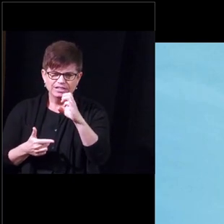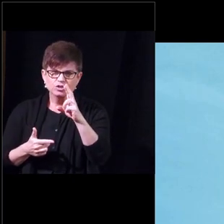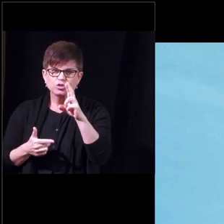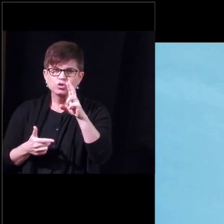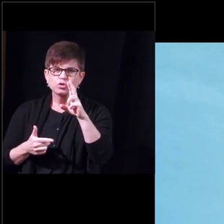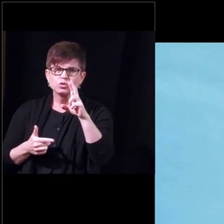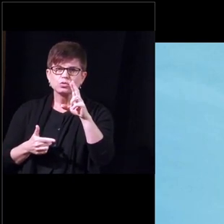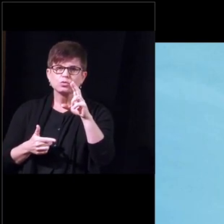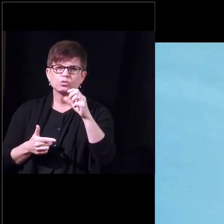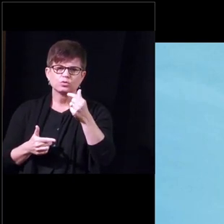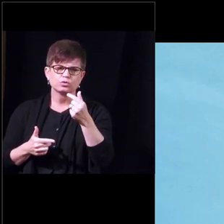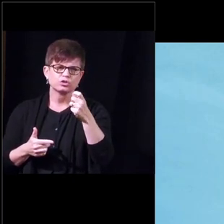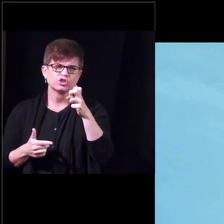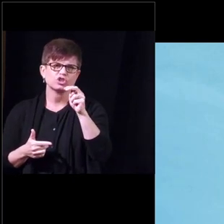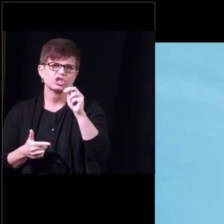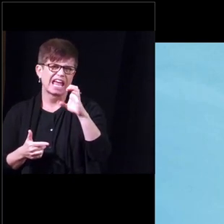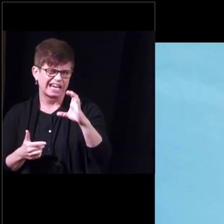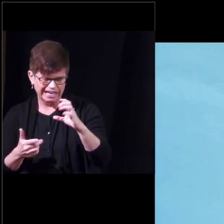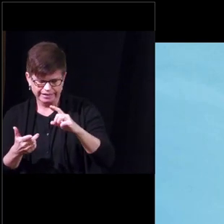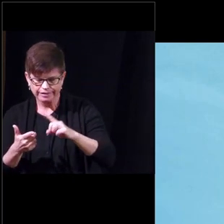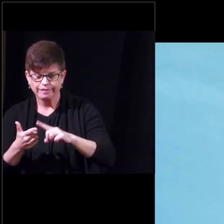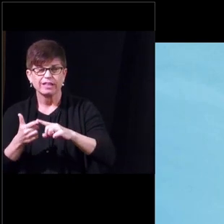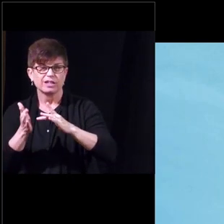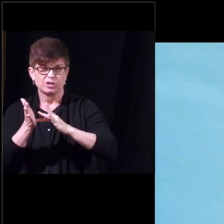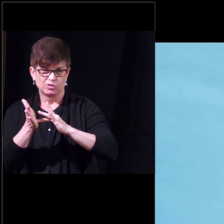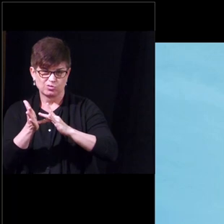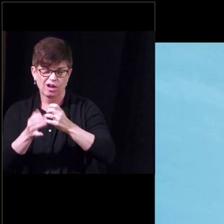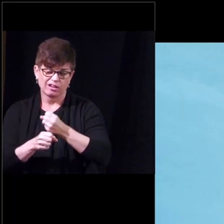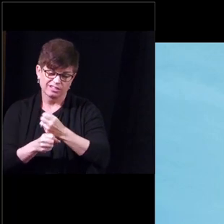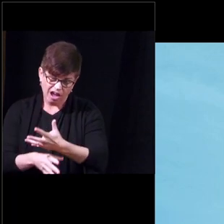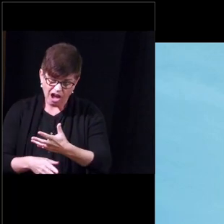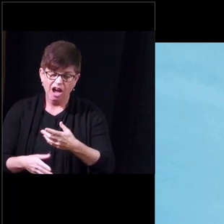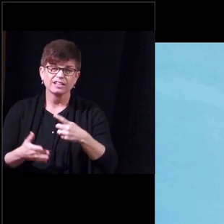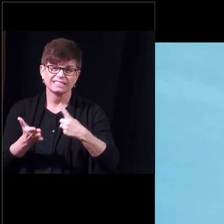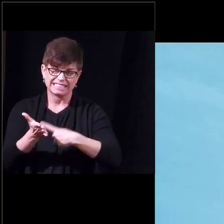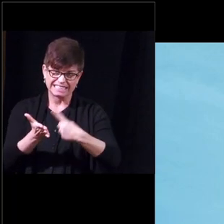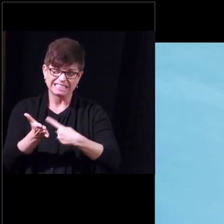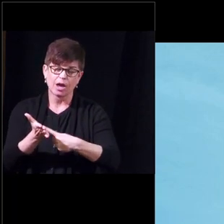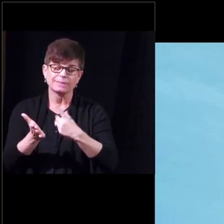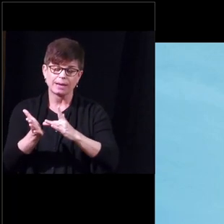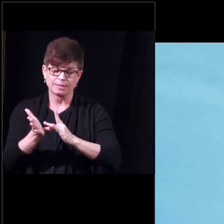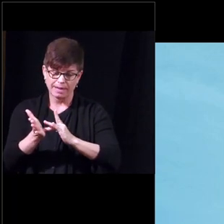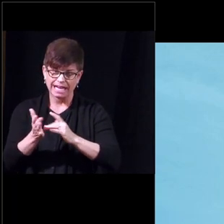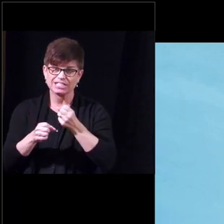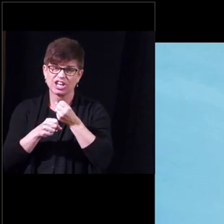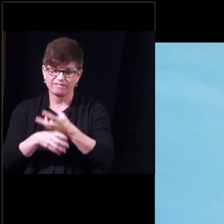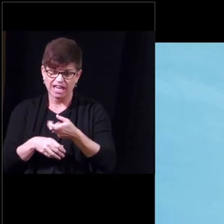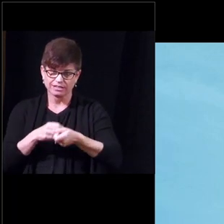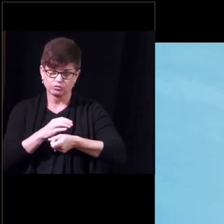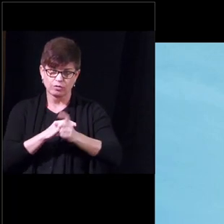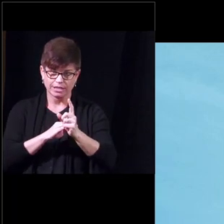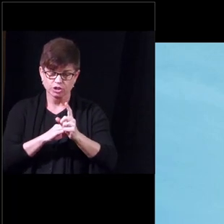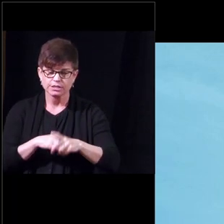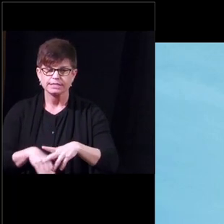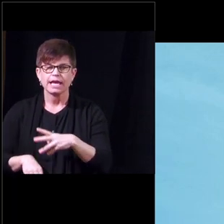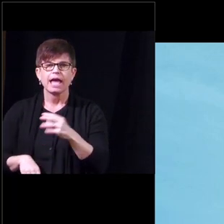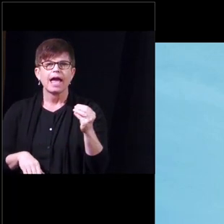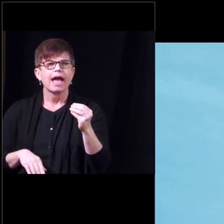drug-induced some of the anti-hypertensive medicines can affect erections uh and